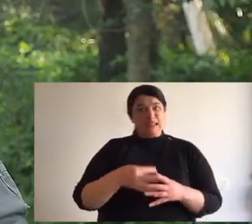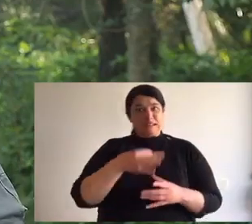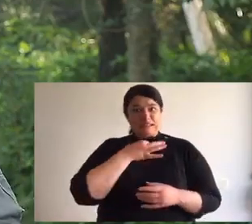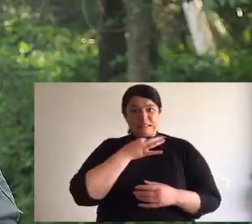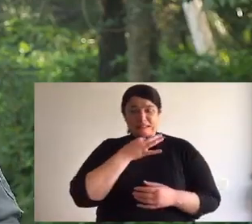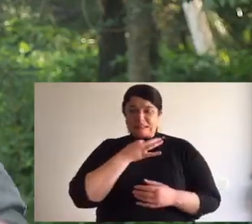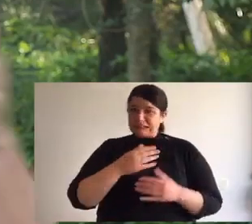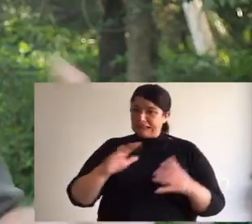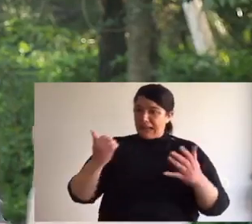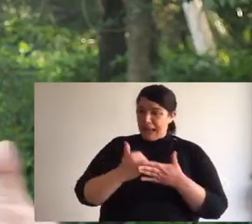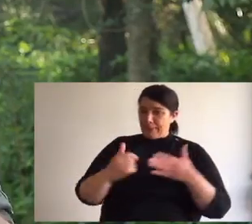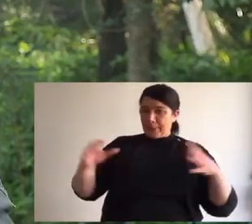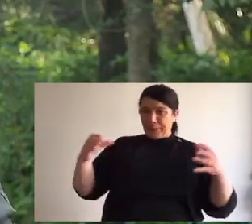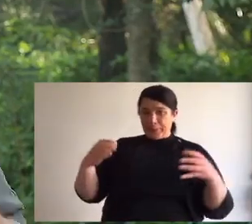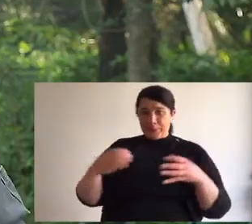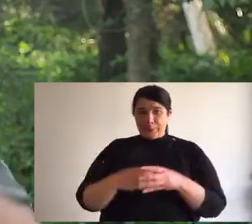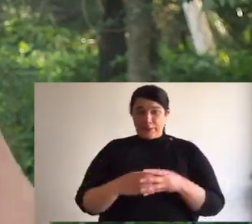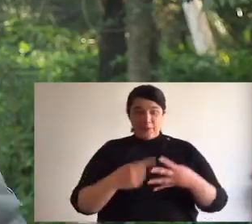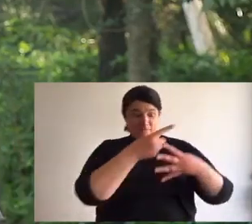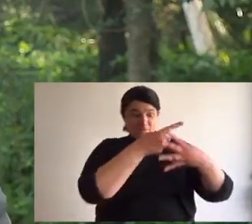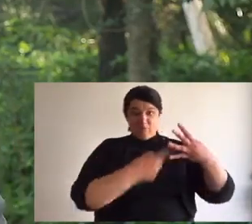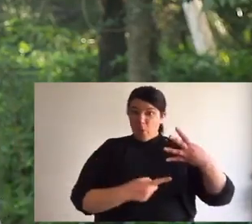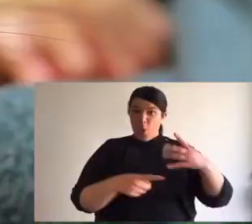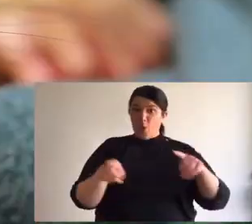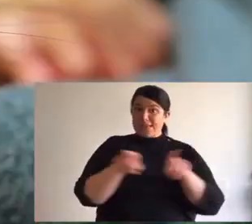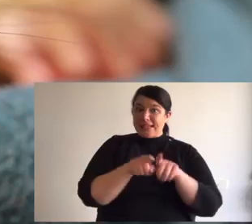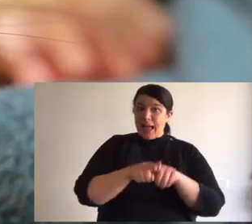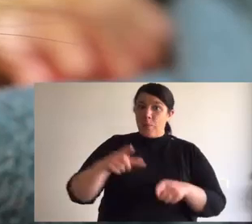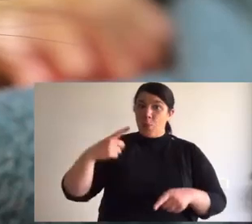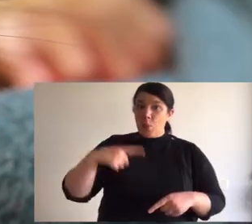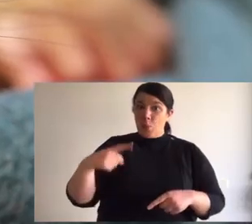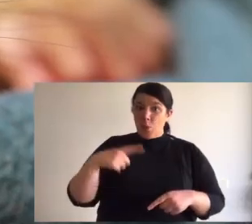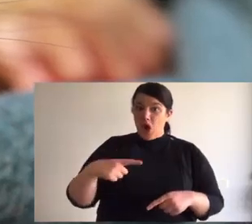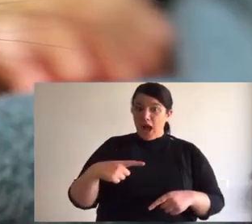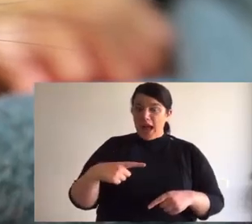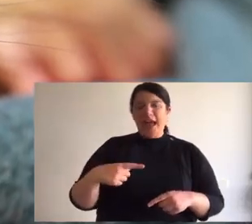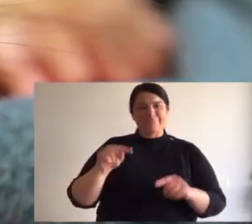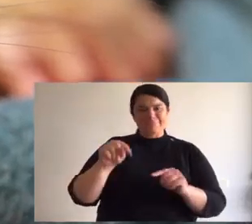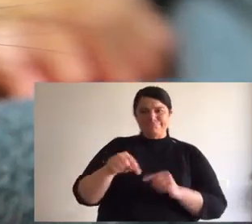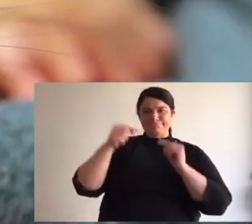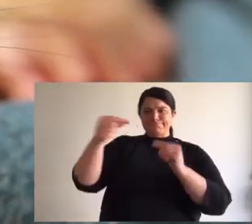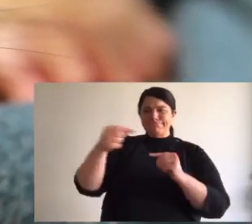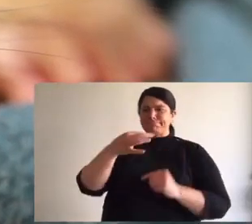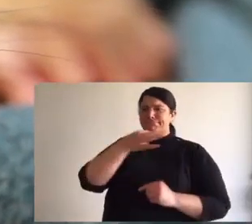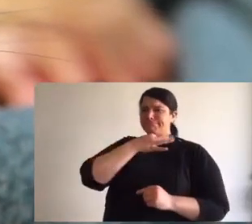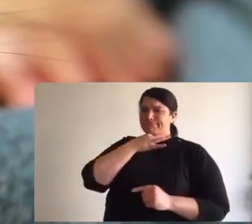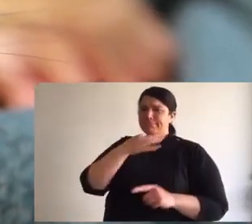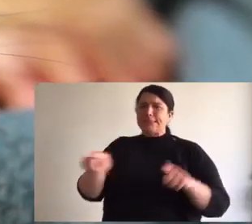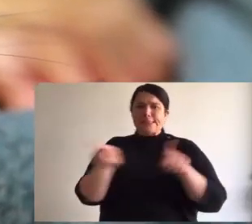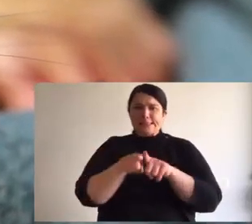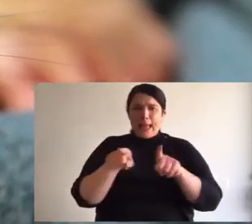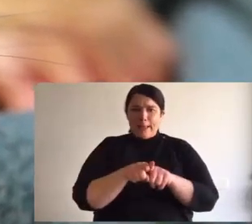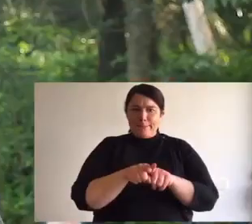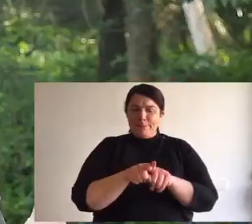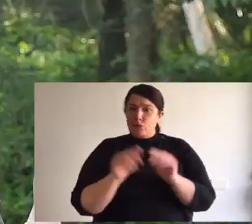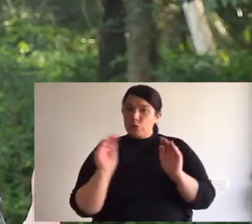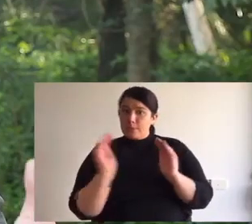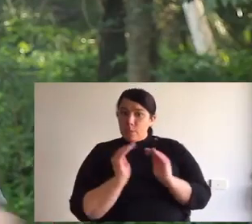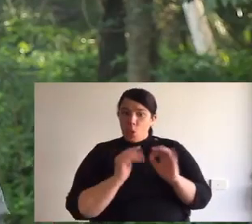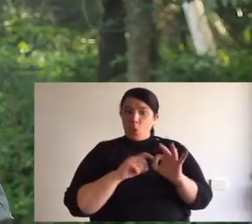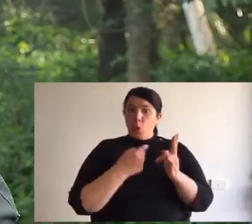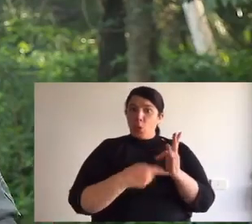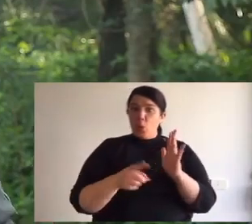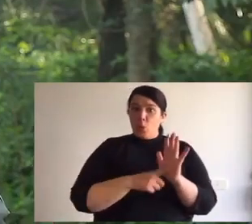extinction. They're all either threatened, vulnerable or endangered. What they have in common with each other is that they're facing similar threats